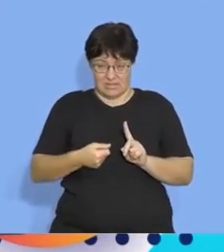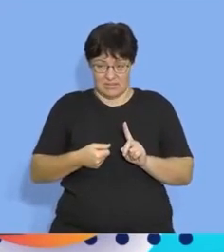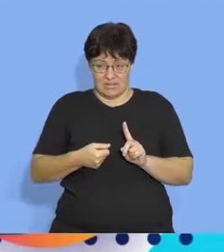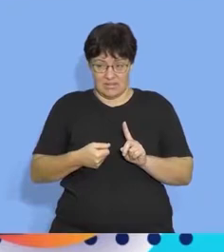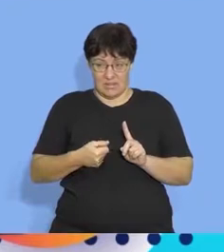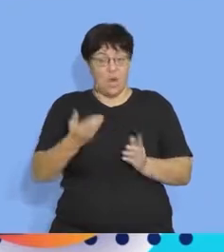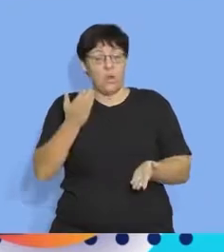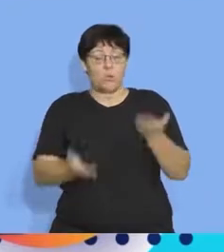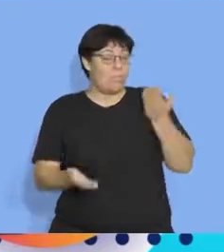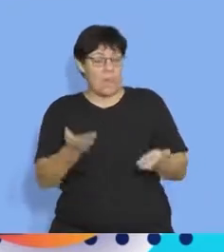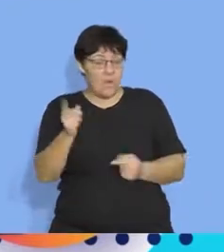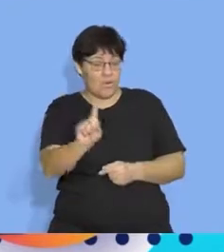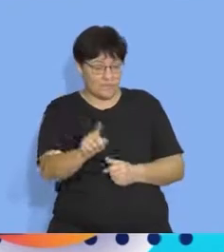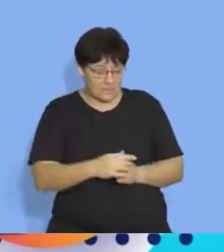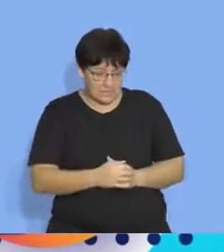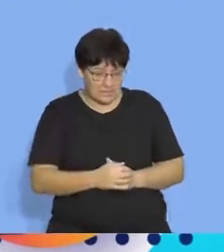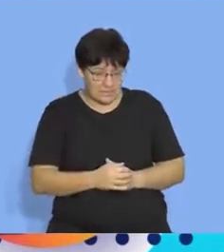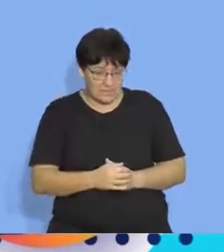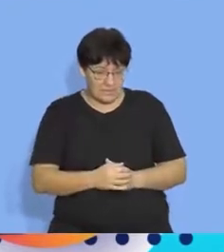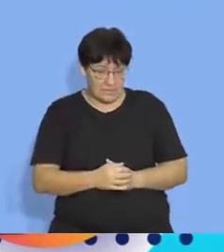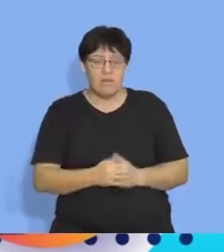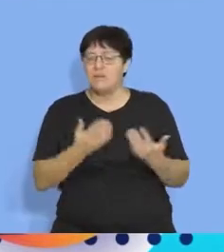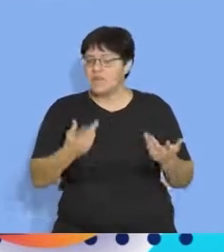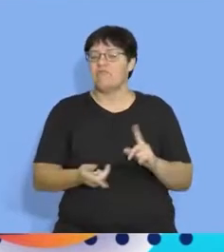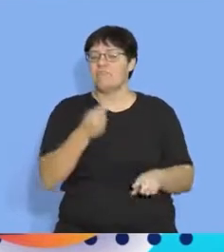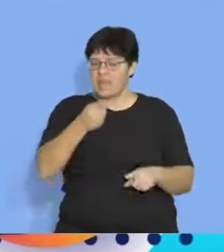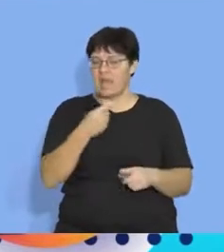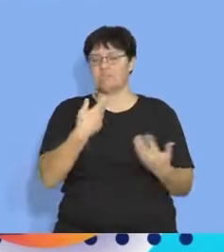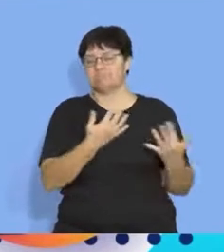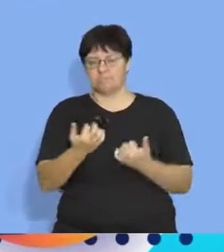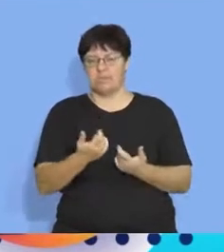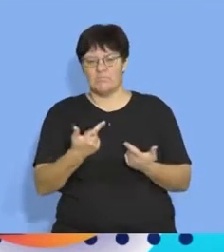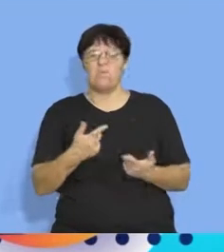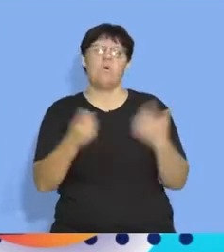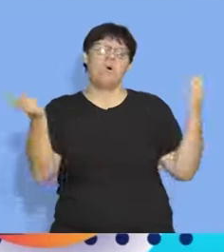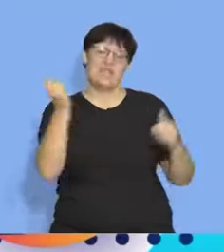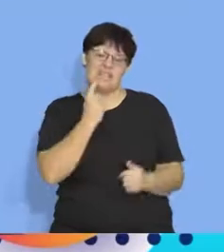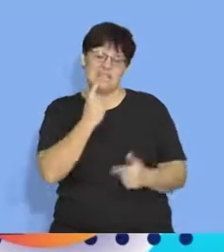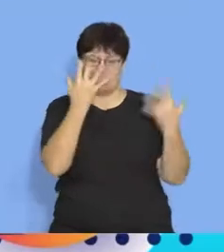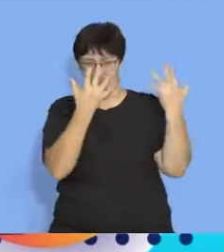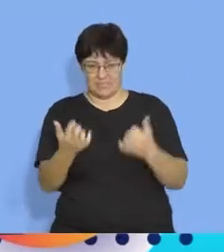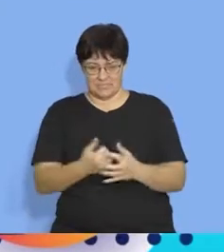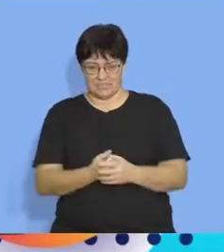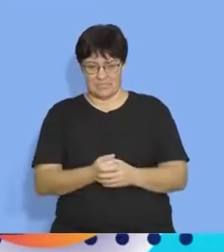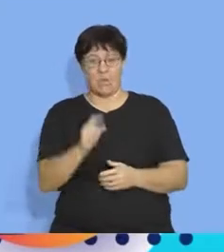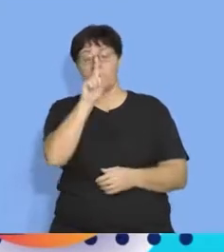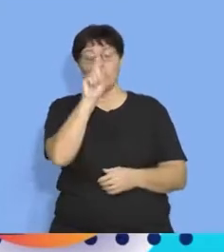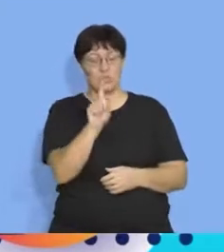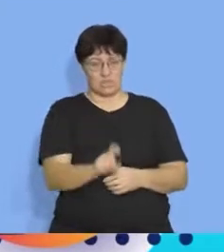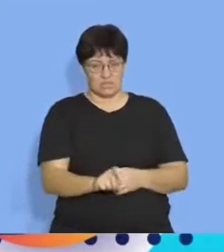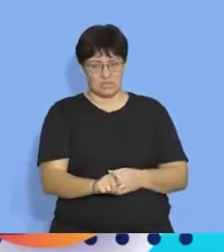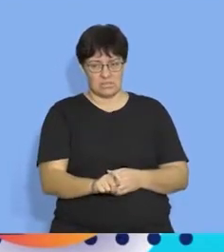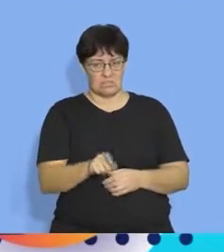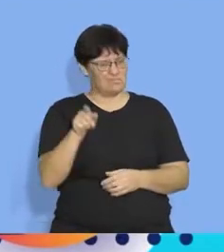we need to know what we're comparing it to and then we can go from there so it makes life a little bit easier your